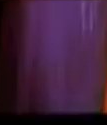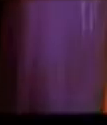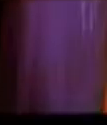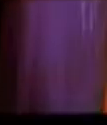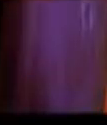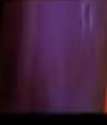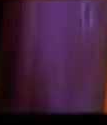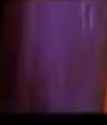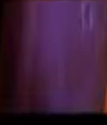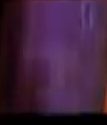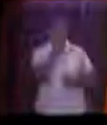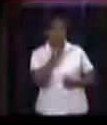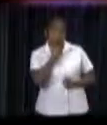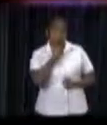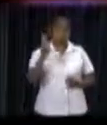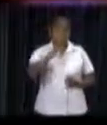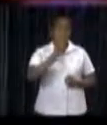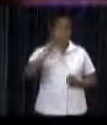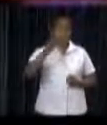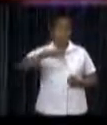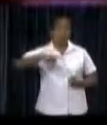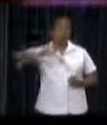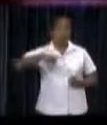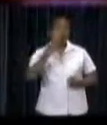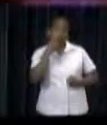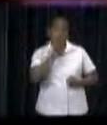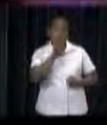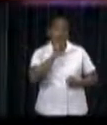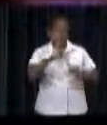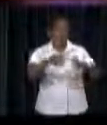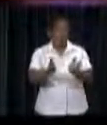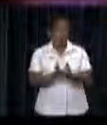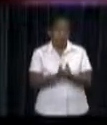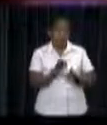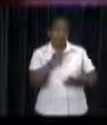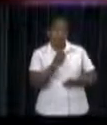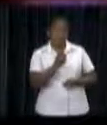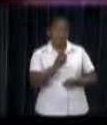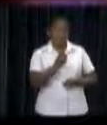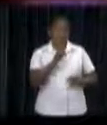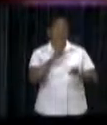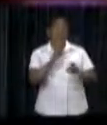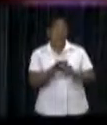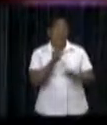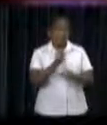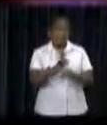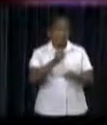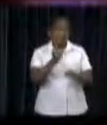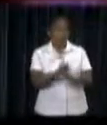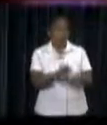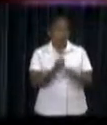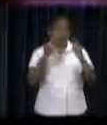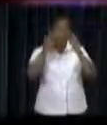At a press conference on Friday, June 27, President Desiree Bautiser ensured the implementation to